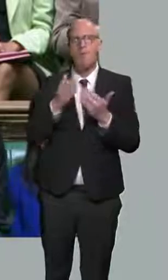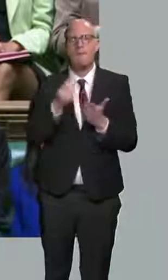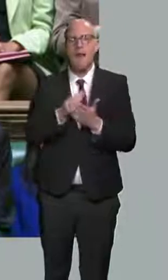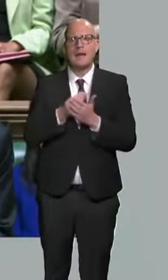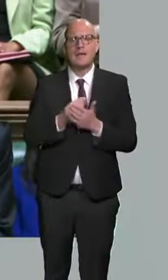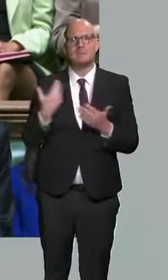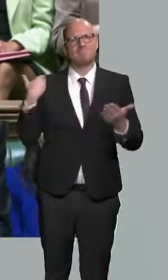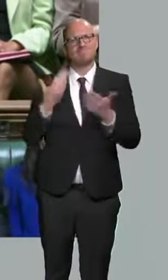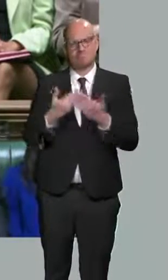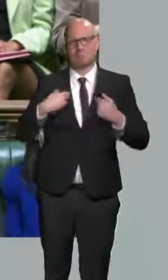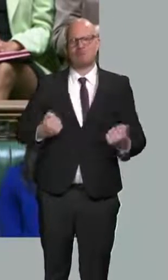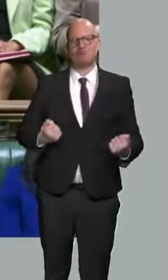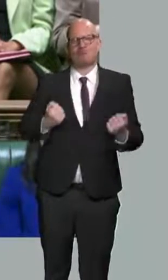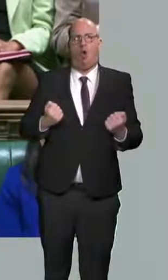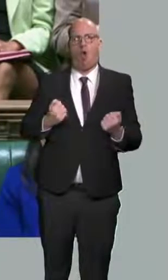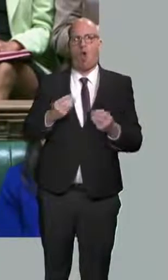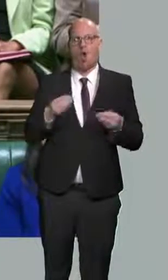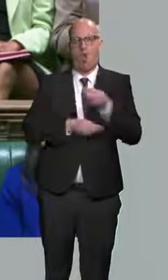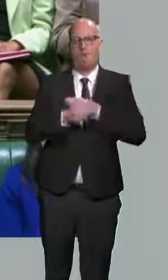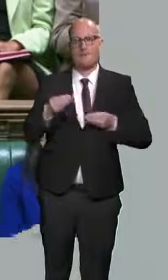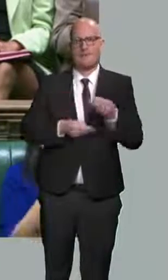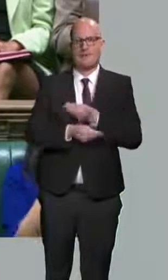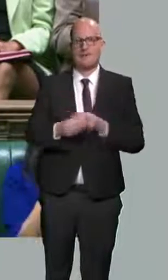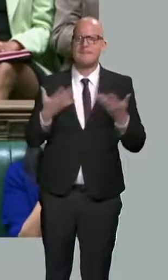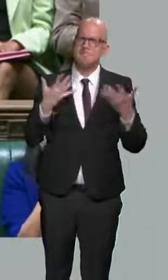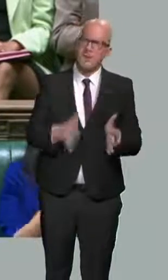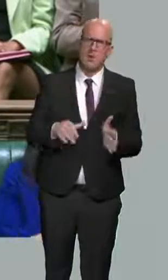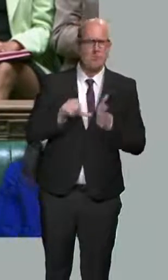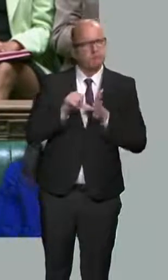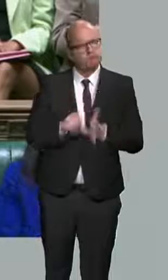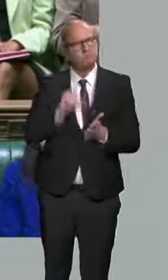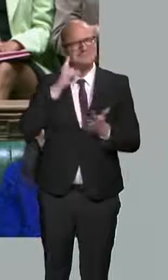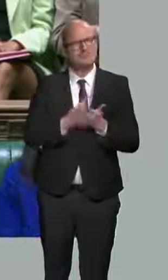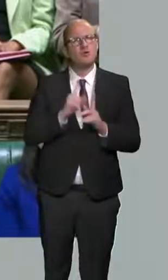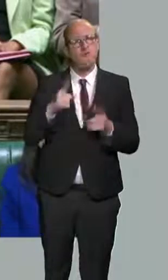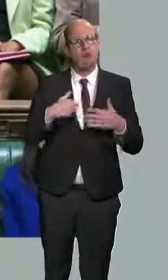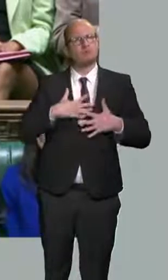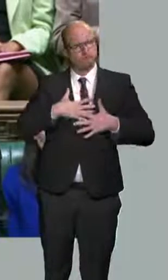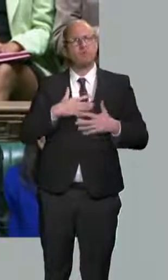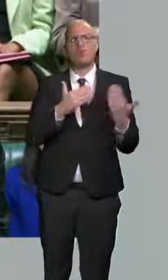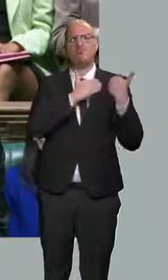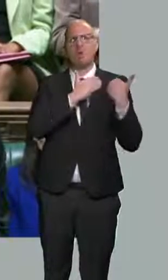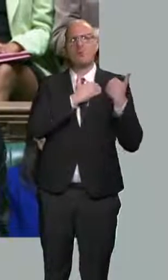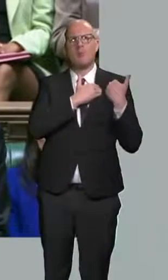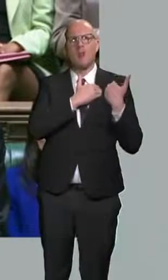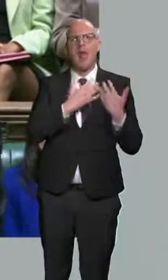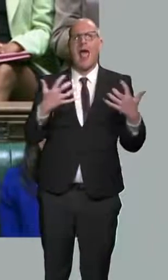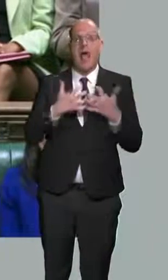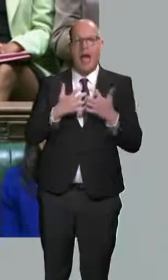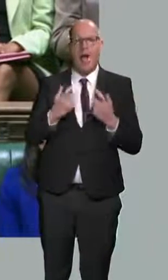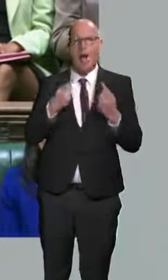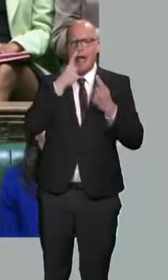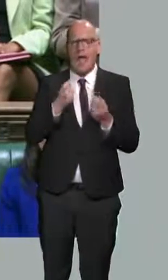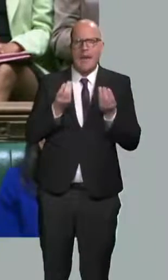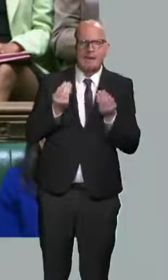our stronger economy and the tough but responsible decisions we have taken to rebuild our fiscal fiscal resilience.